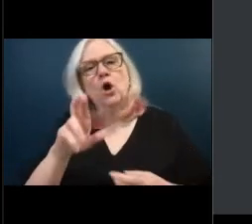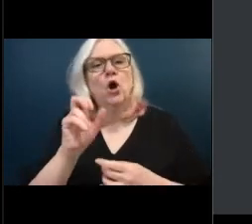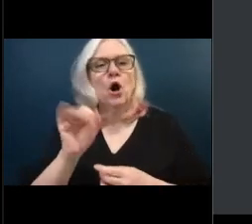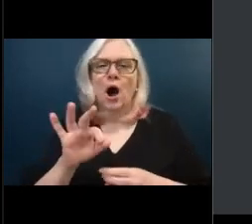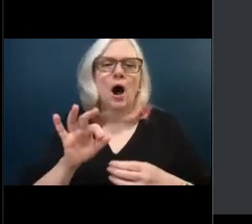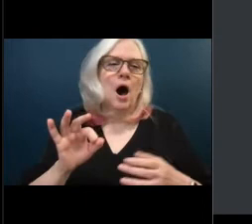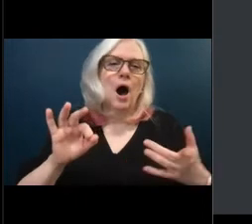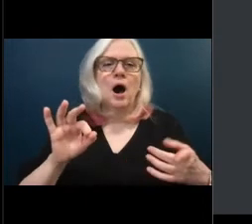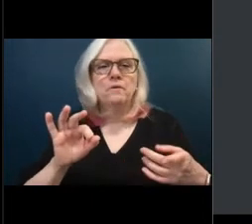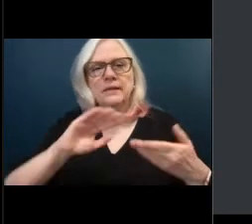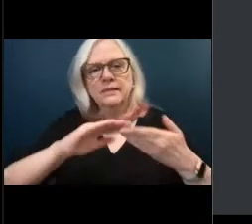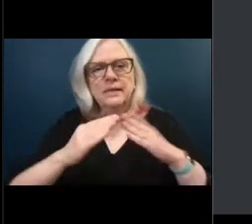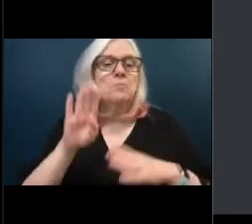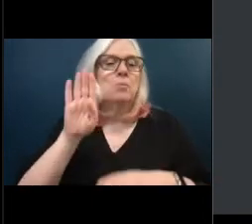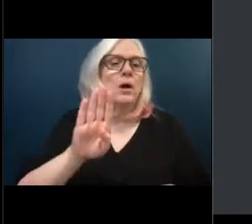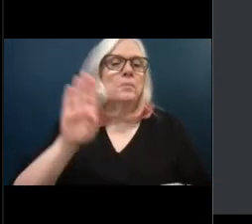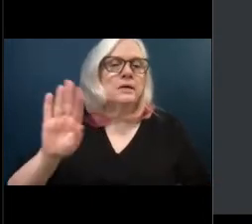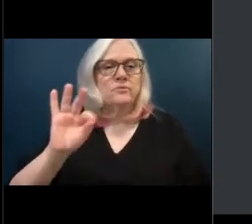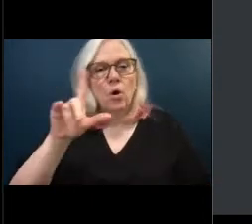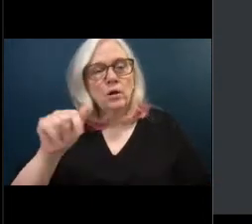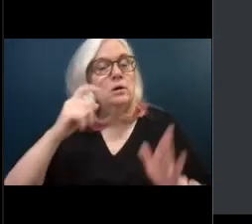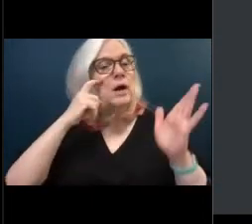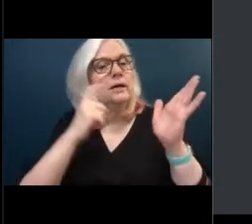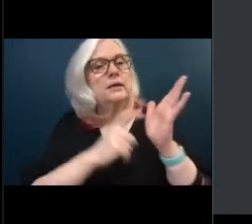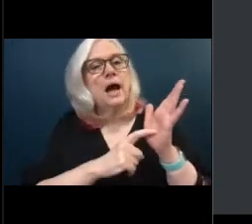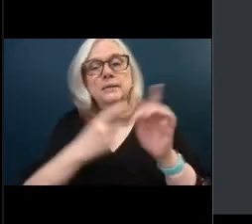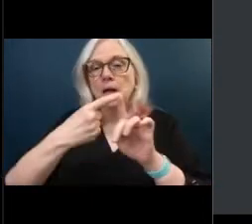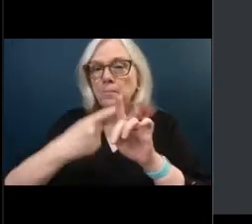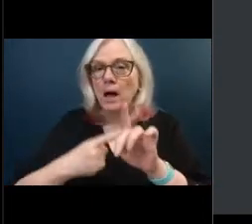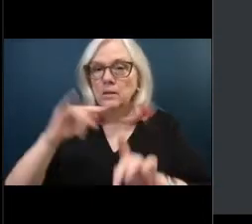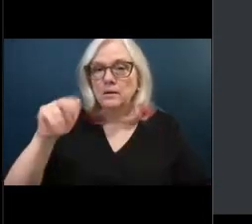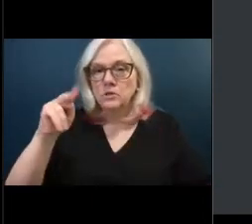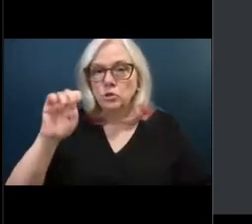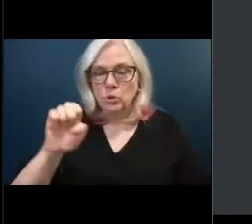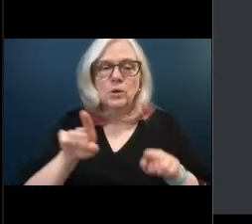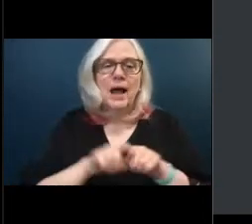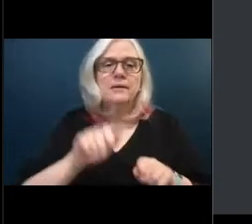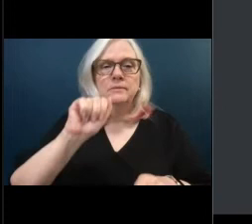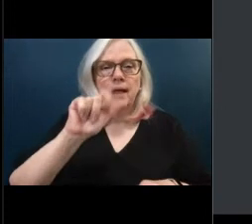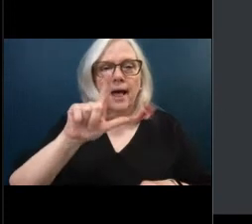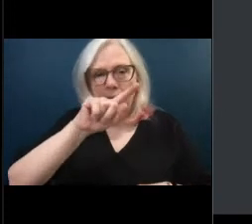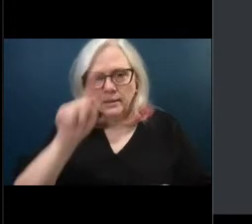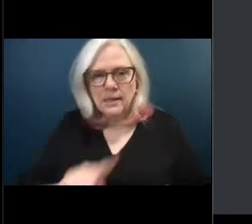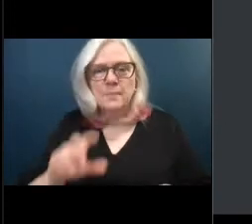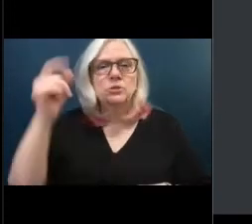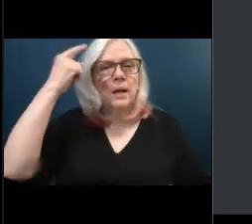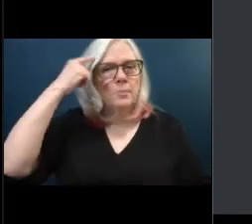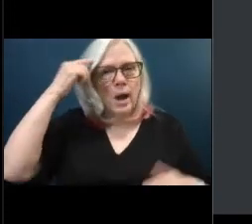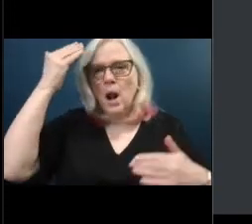Florida, do hereby recognize the month of June 2022 as Alzheimer's and Brain Awareness Month.